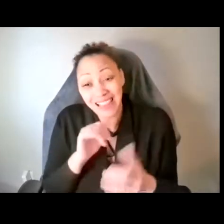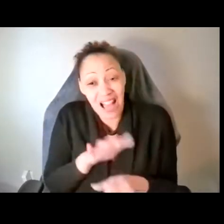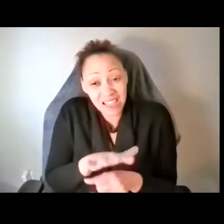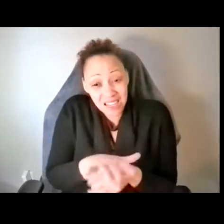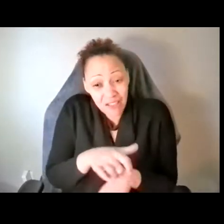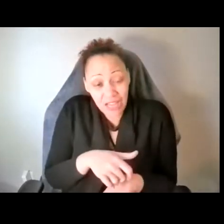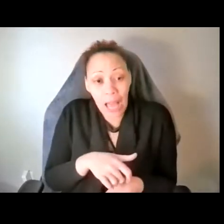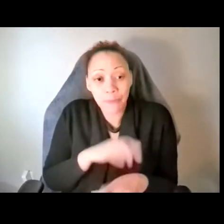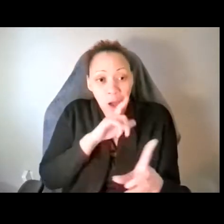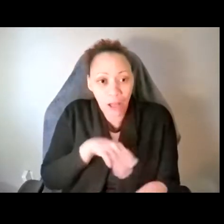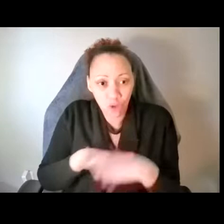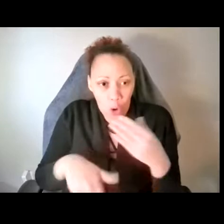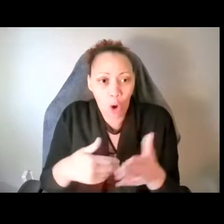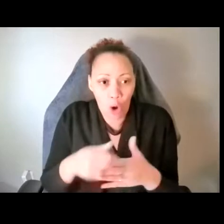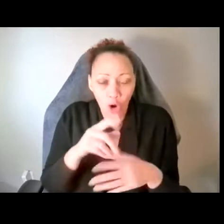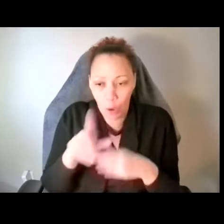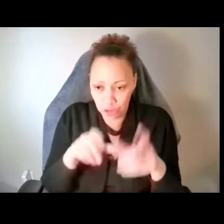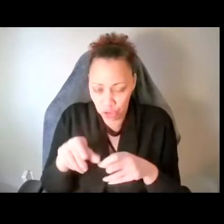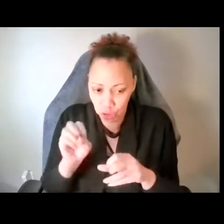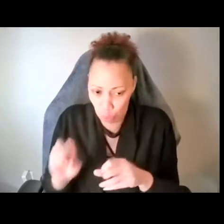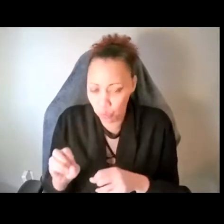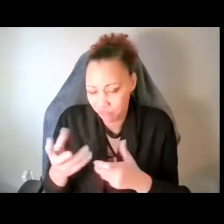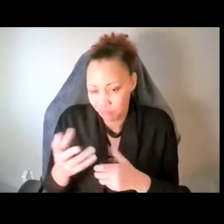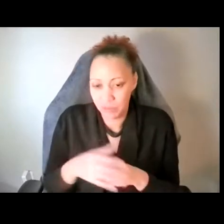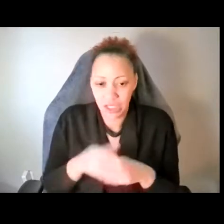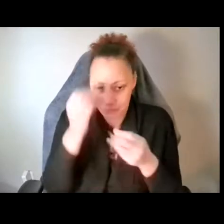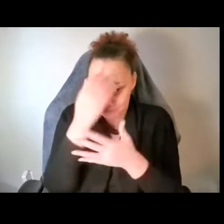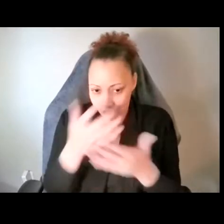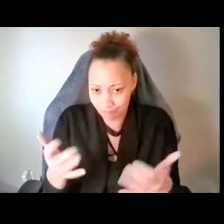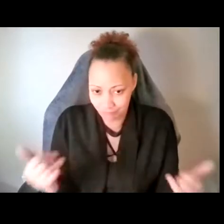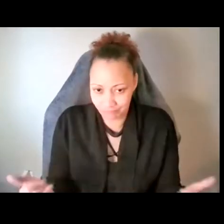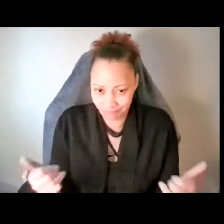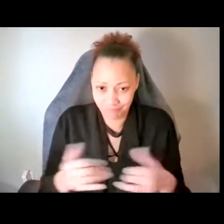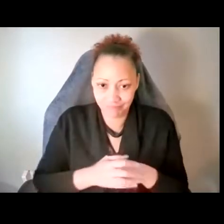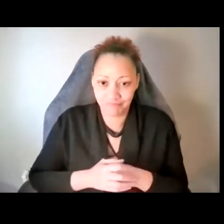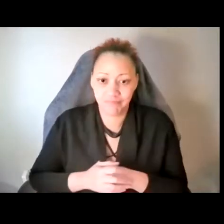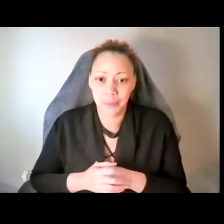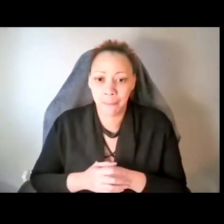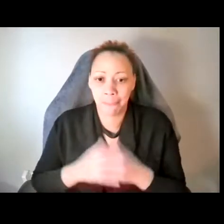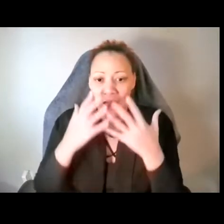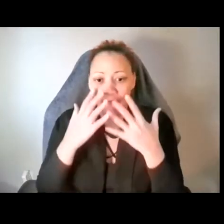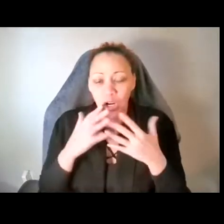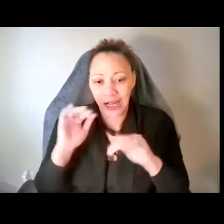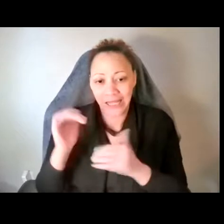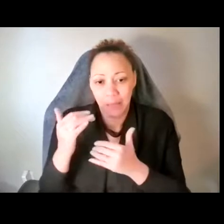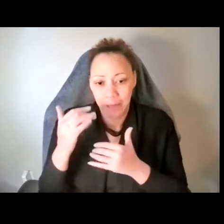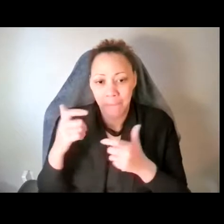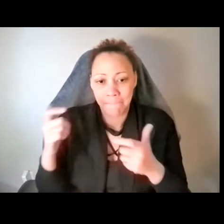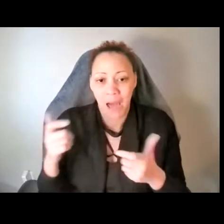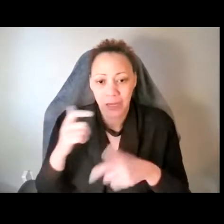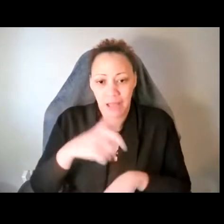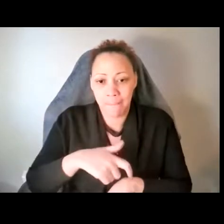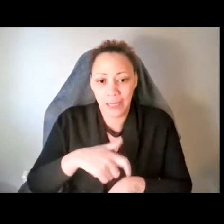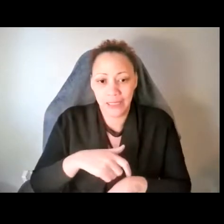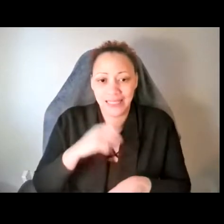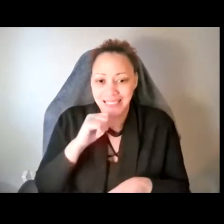get to all of the questions. Um, so I just want to let everybody know, unfortunately, that we're have a limited amount of time. So we may not get to